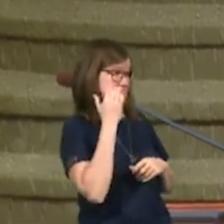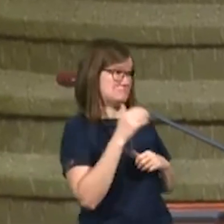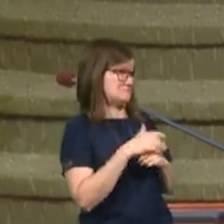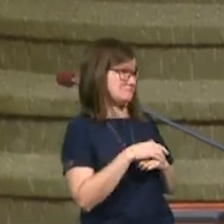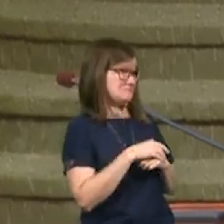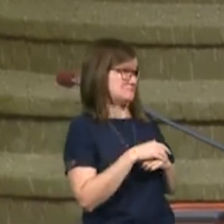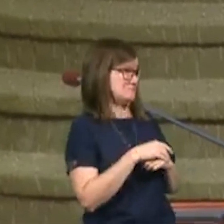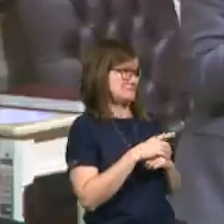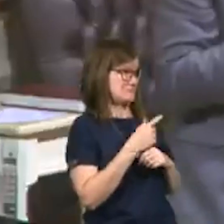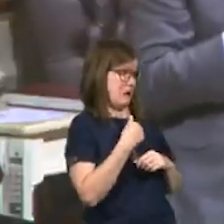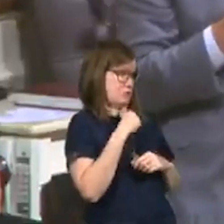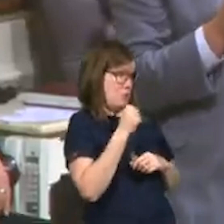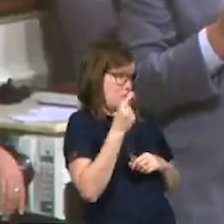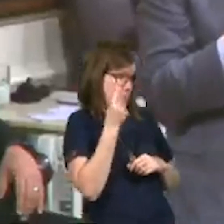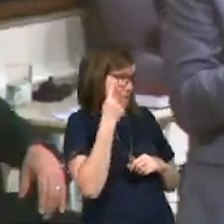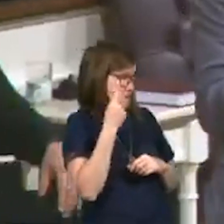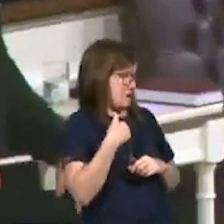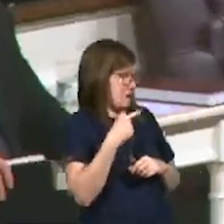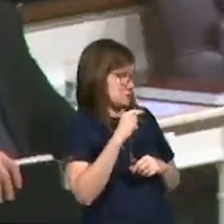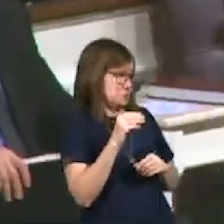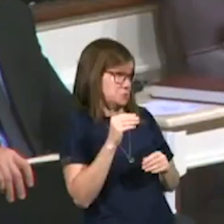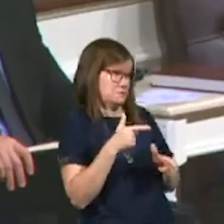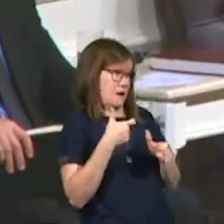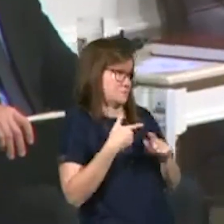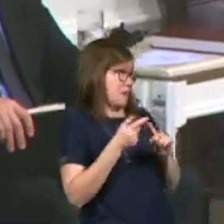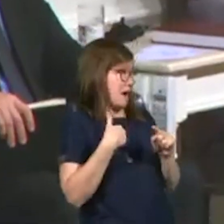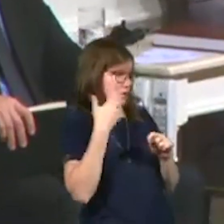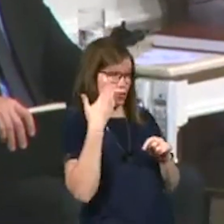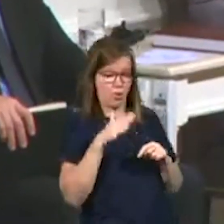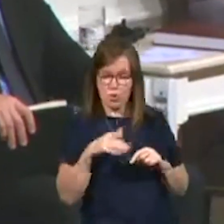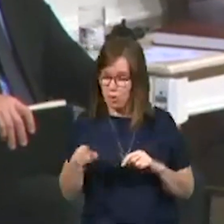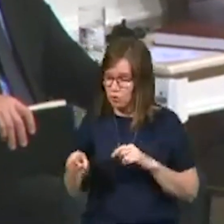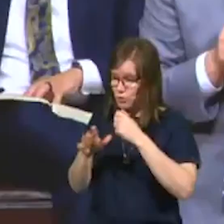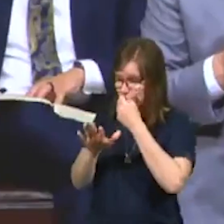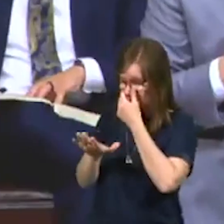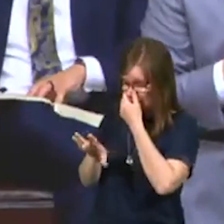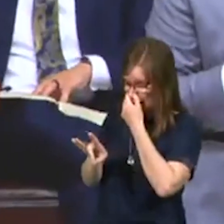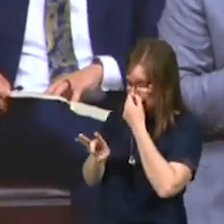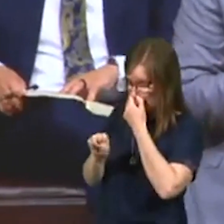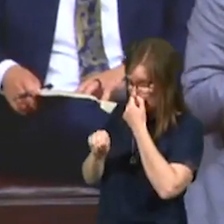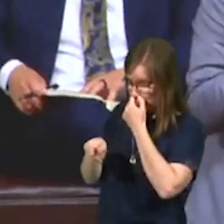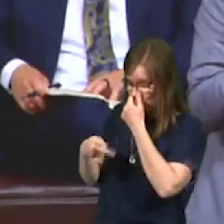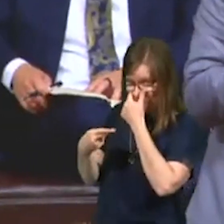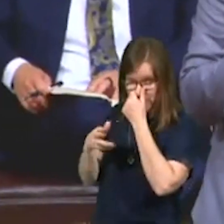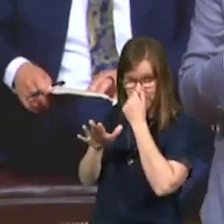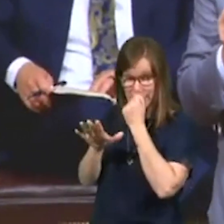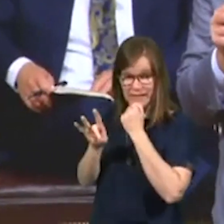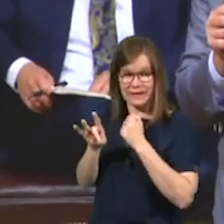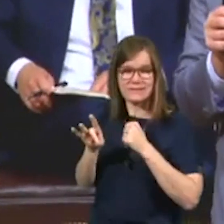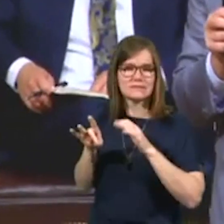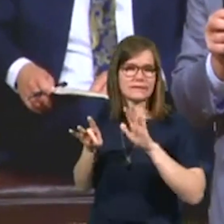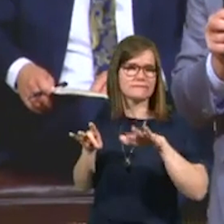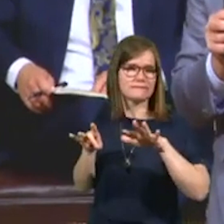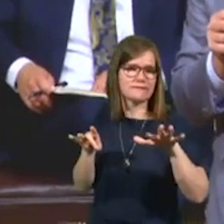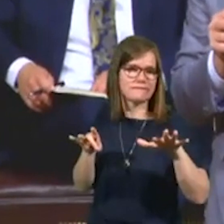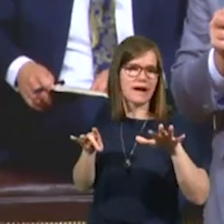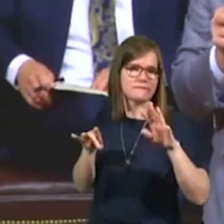I don't. I said, I don't think I was going too fast, but I don't know how fast. She said, you're going 58 miles an hour. It's a 55.